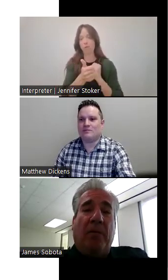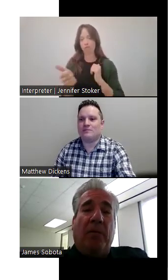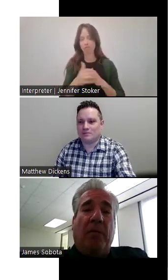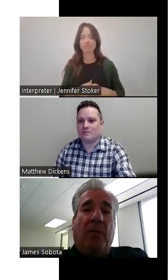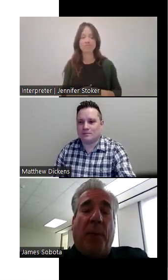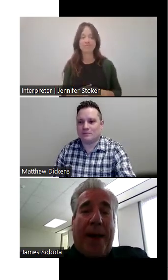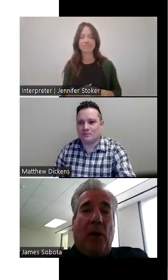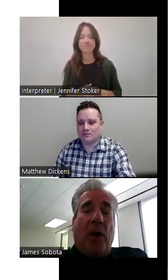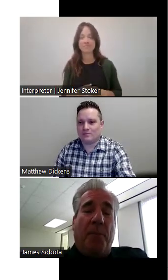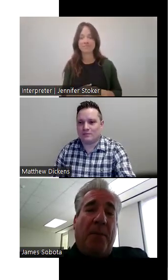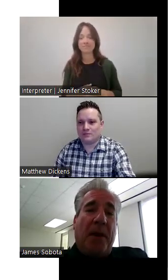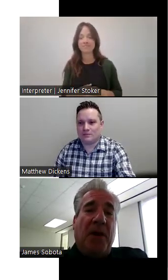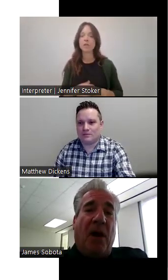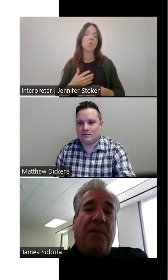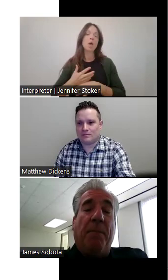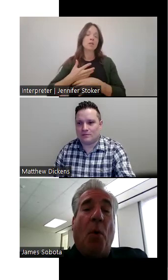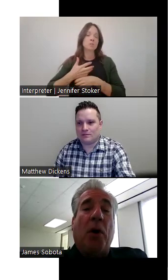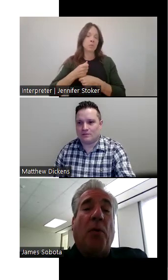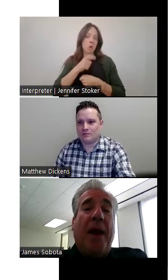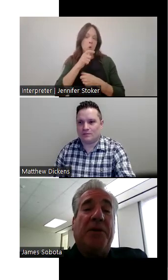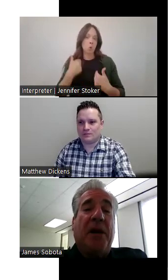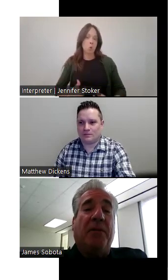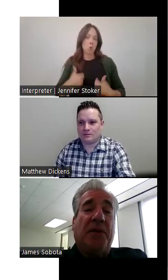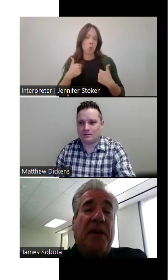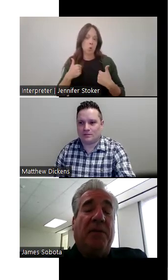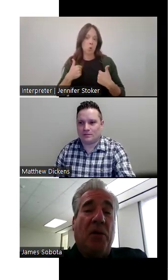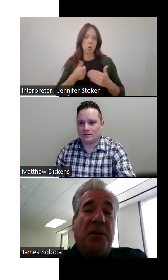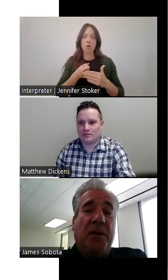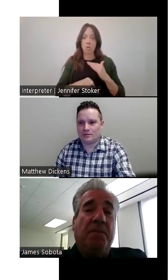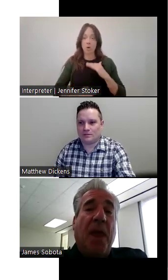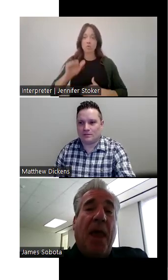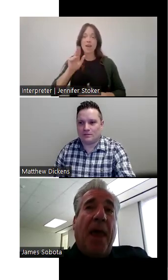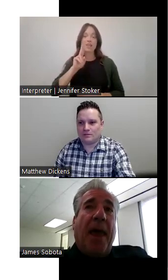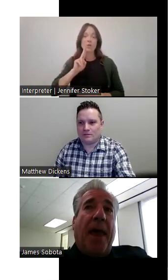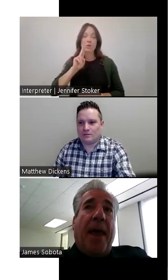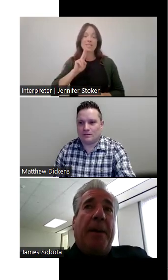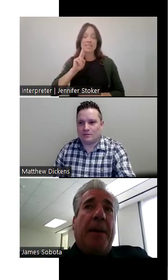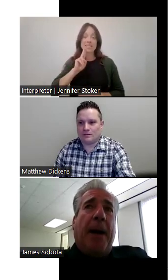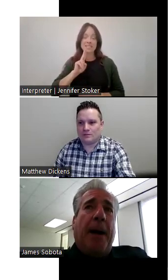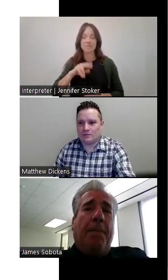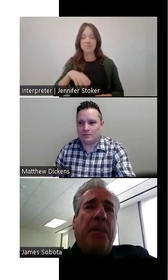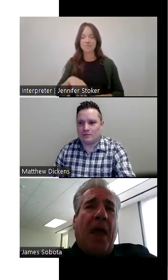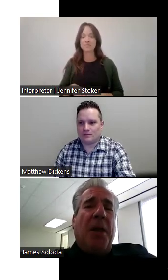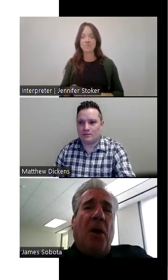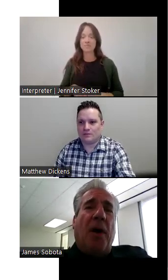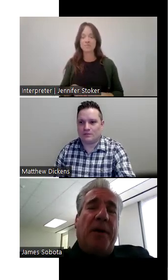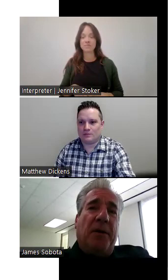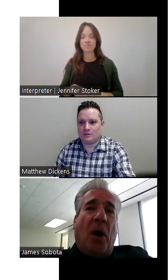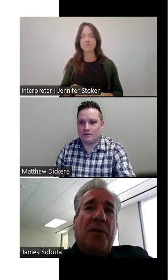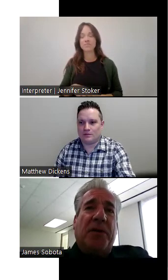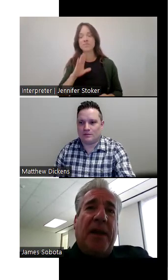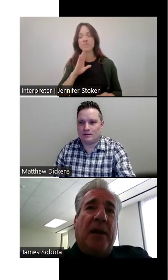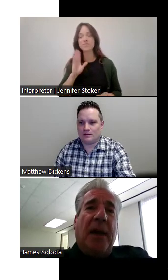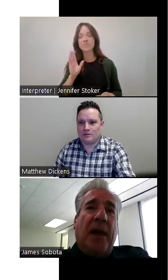quick bio about myself. I'm born or raised here in the city of Houston. And, you know,